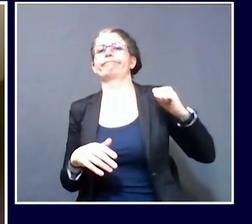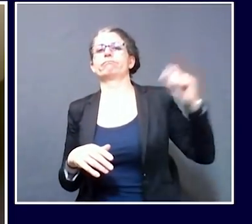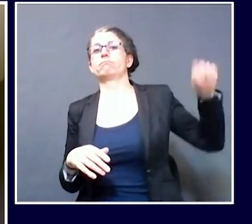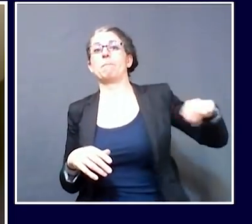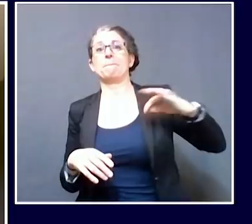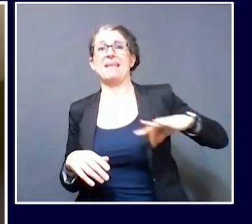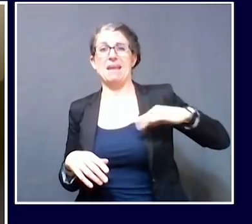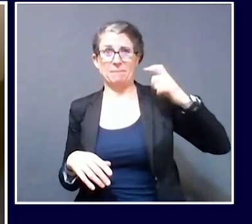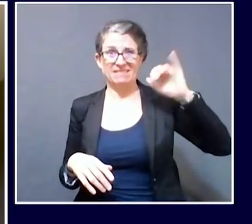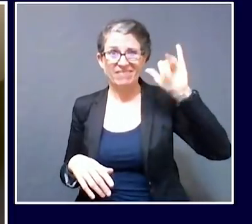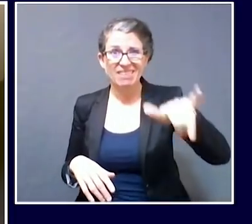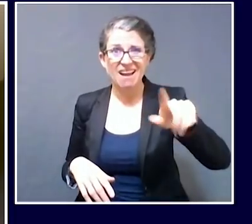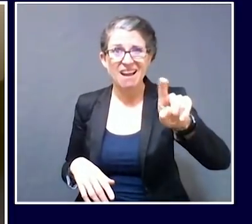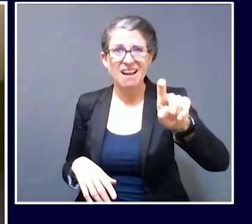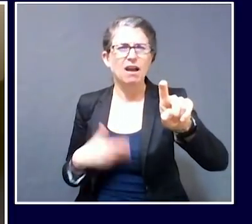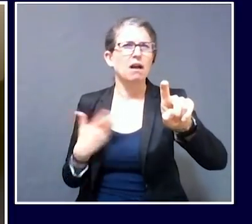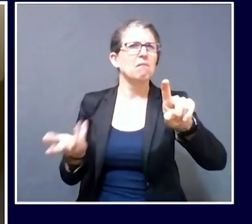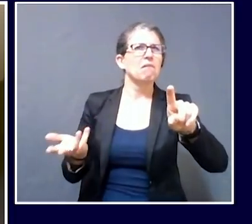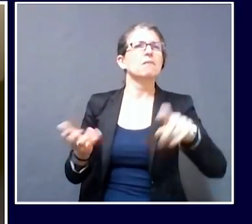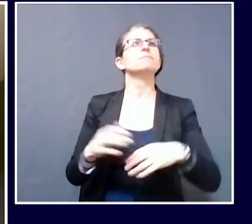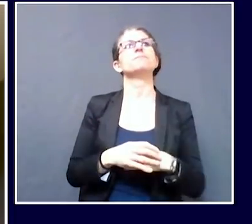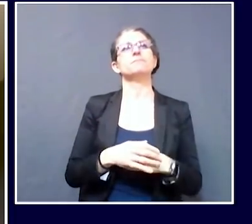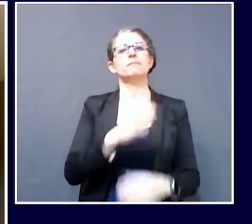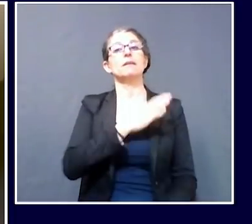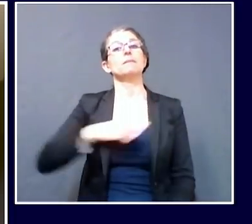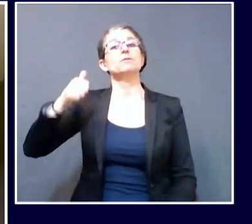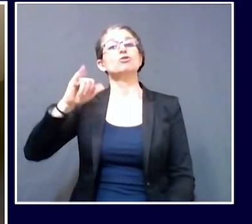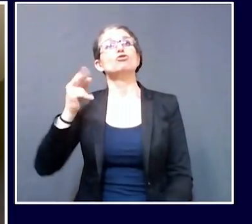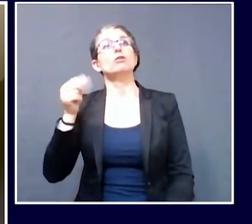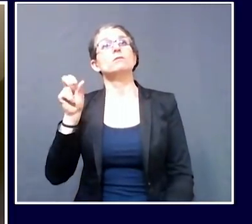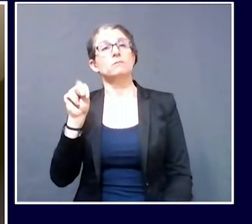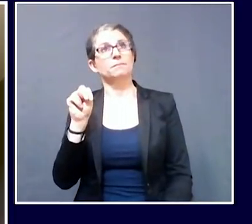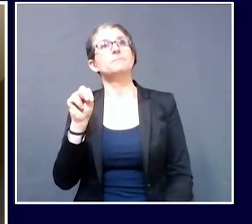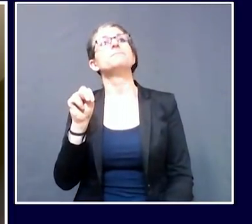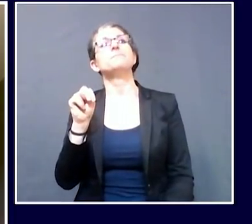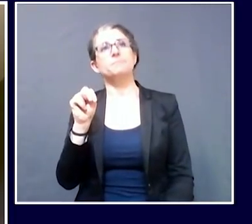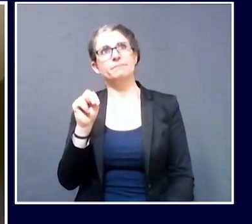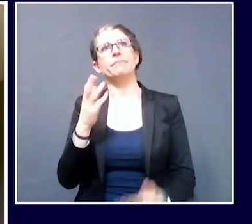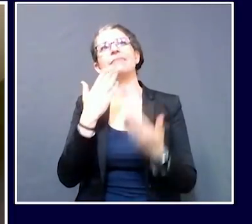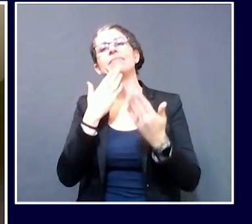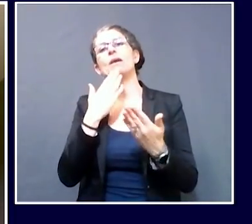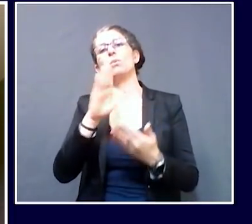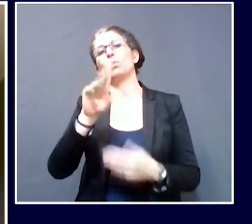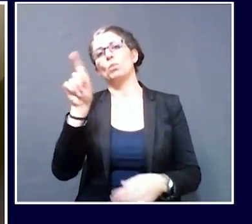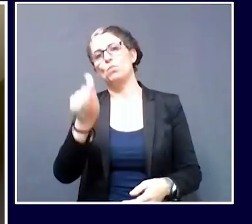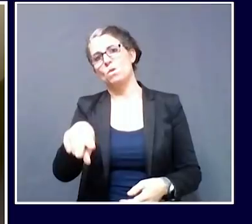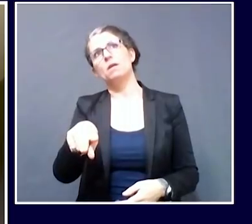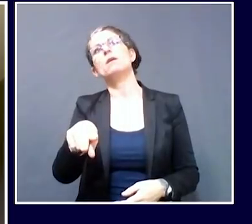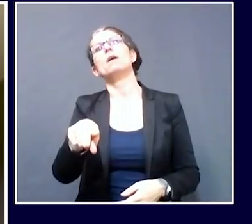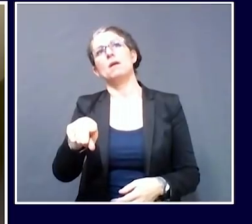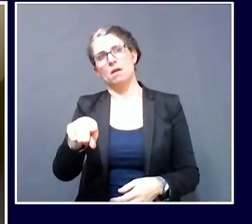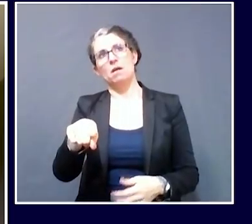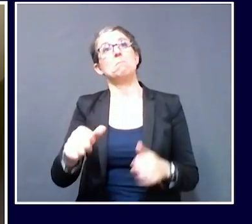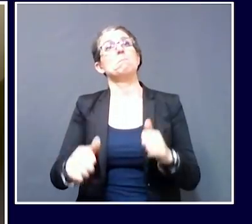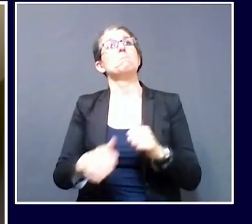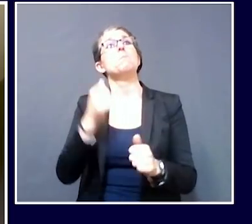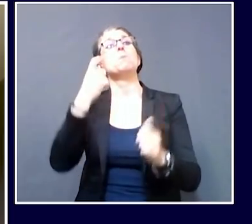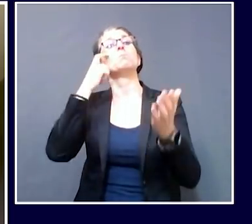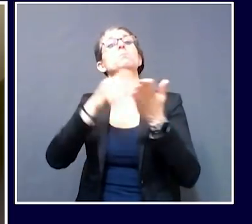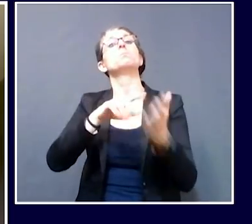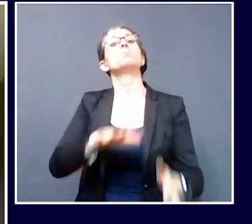Yeah, so, Brad, thank you. What we're seeing is most of the northeastern states have some sort of layer